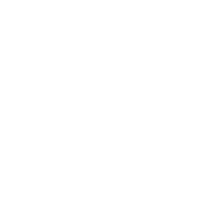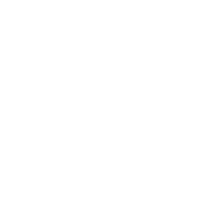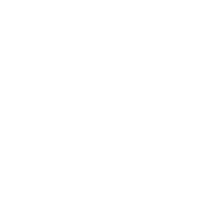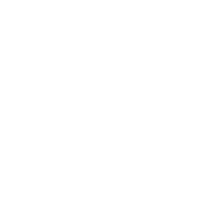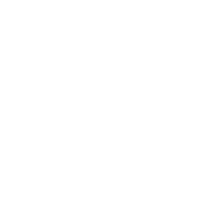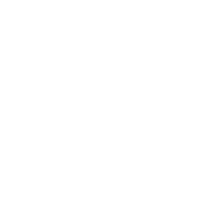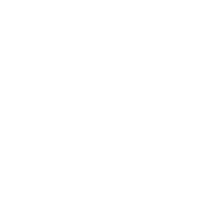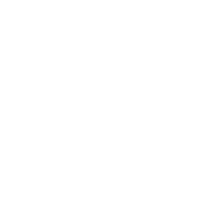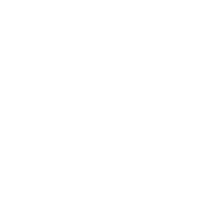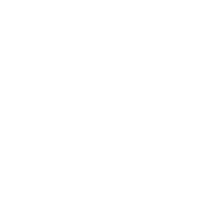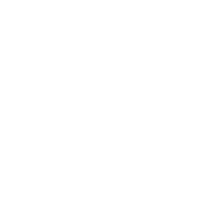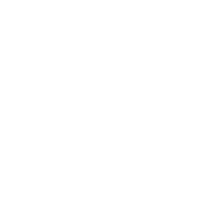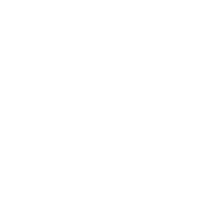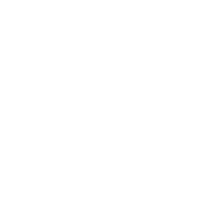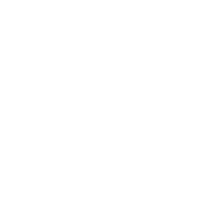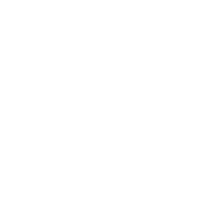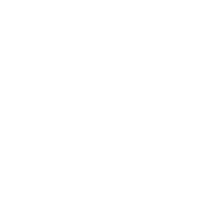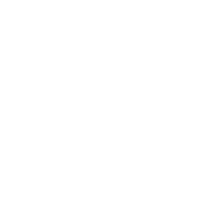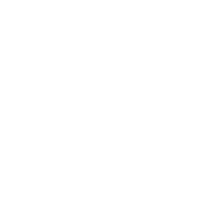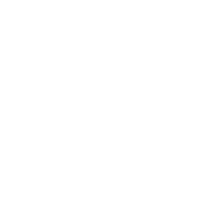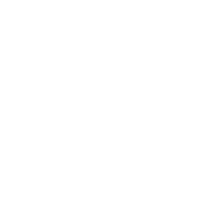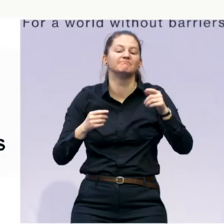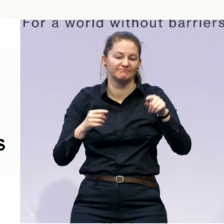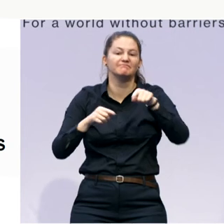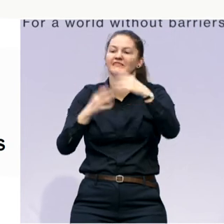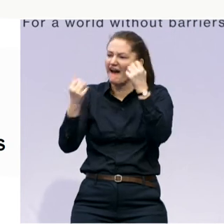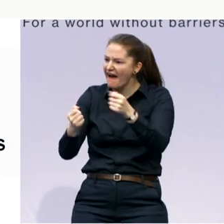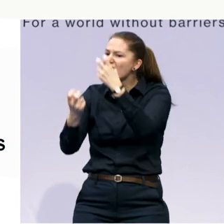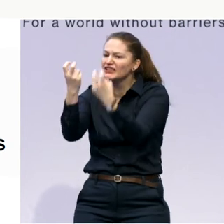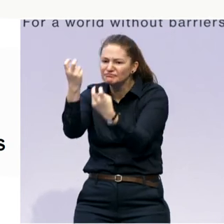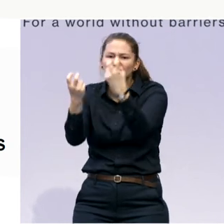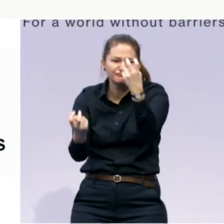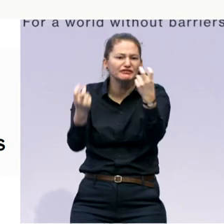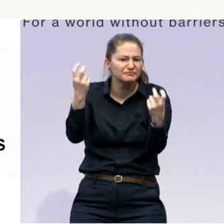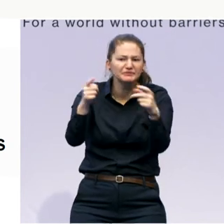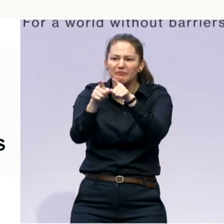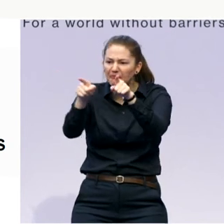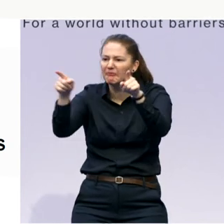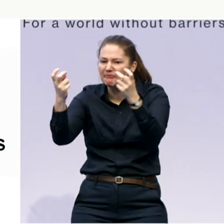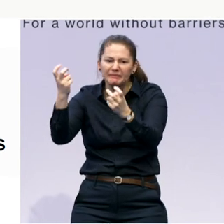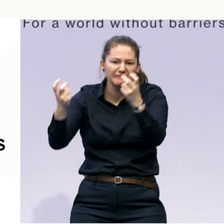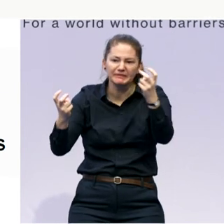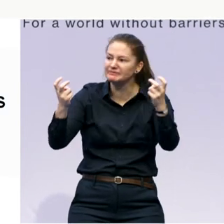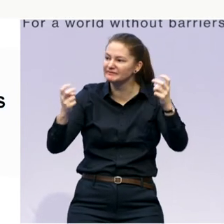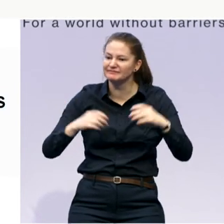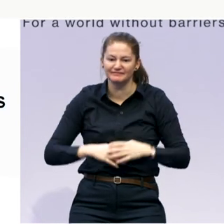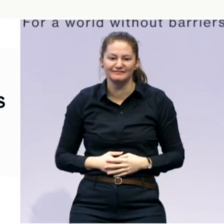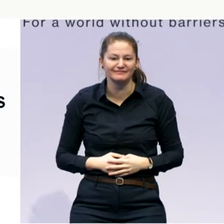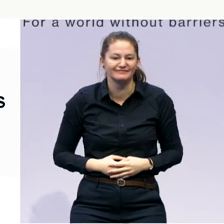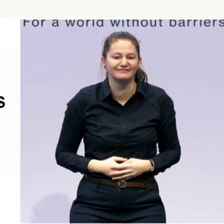Good morning. Those of us who are out of bed early and want to start our day